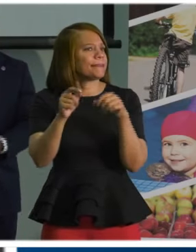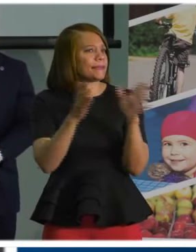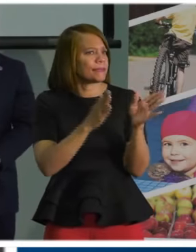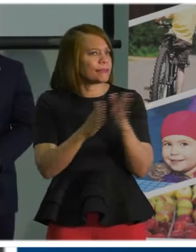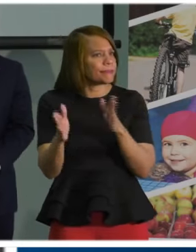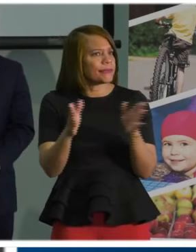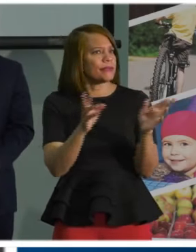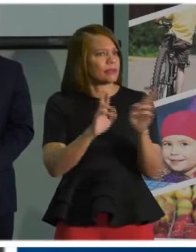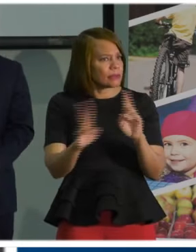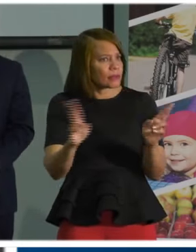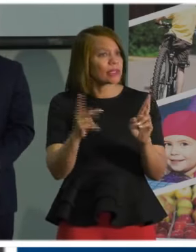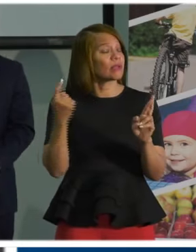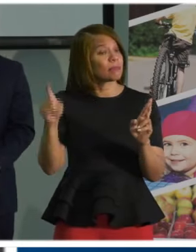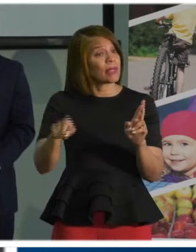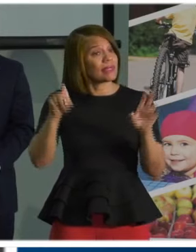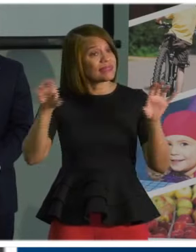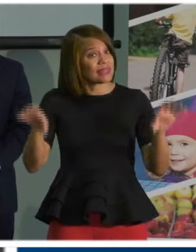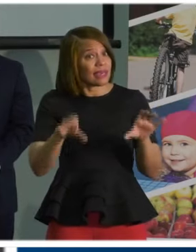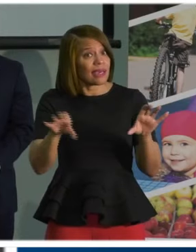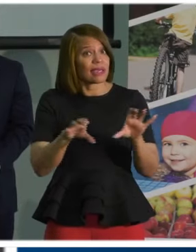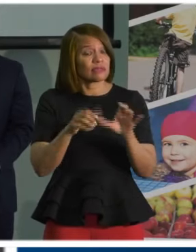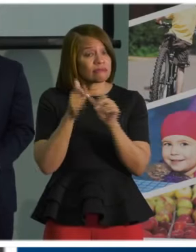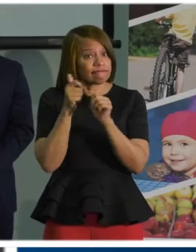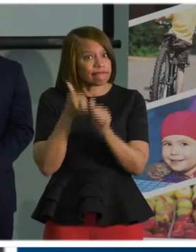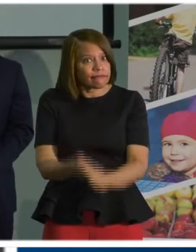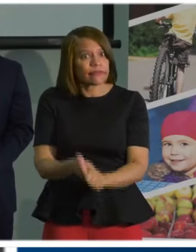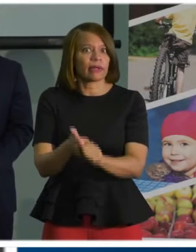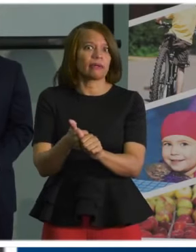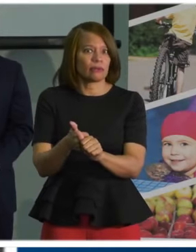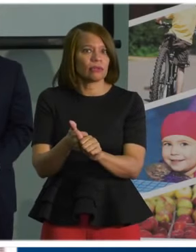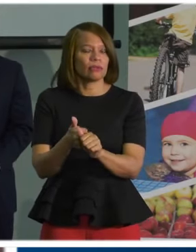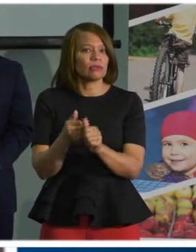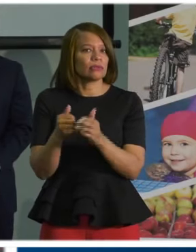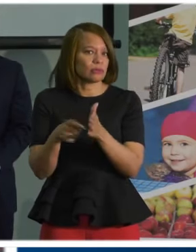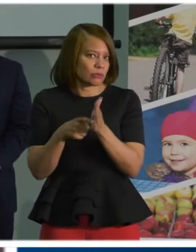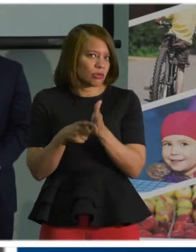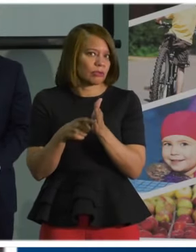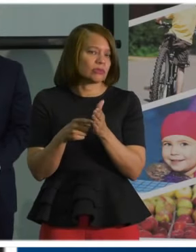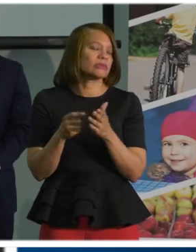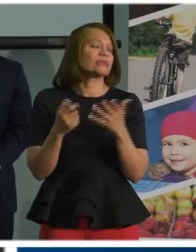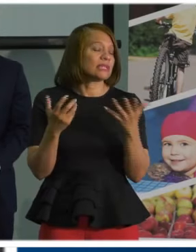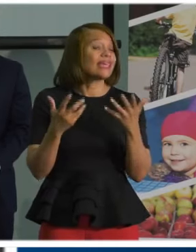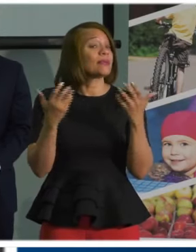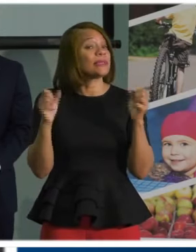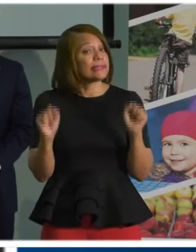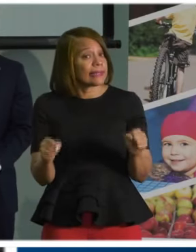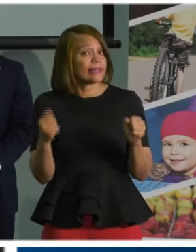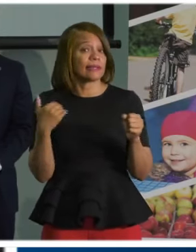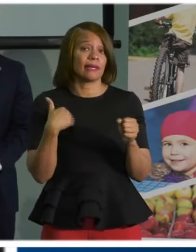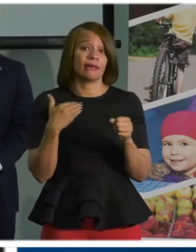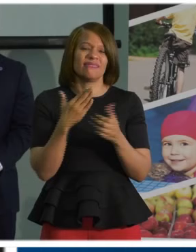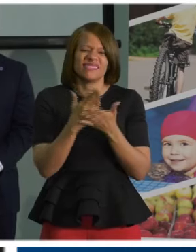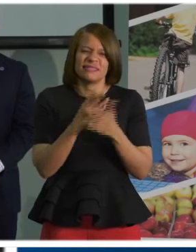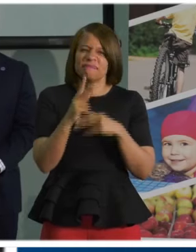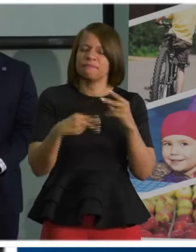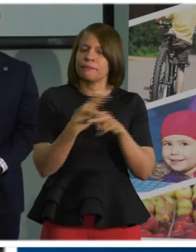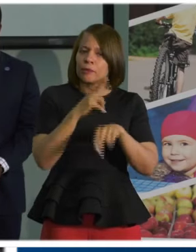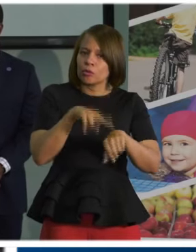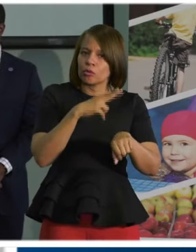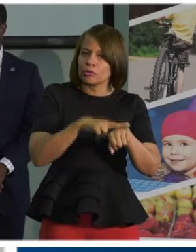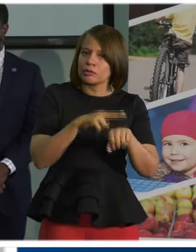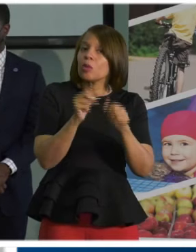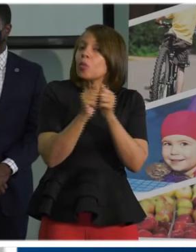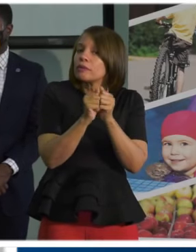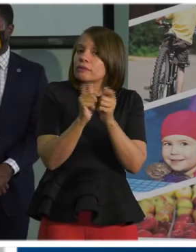and we need to act accordingly so we can have some type of, some type of normalcy with some modifications, obviously, in our life.